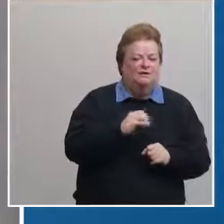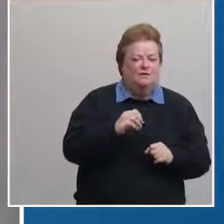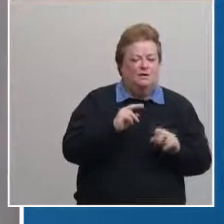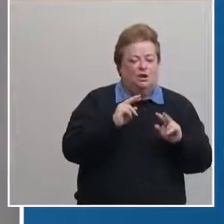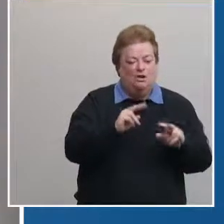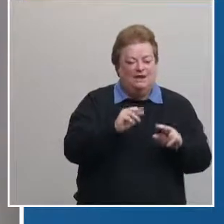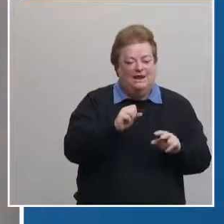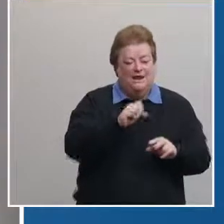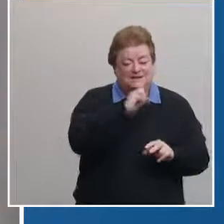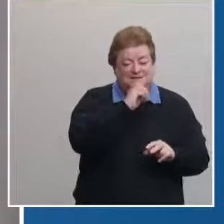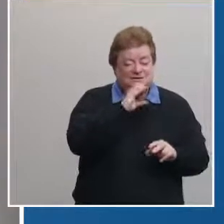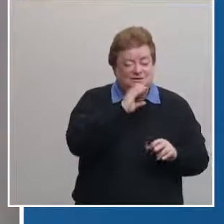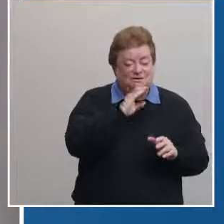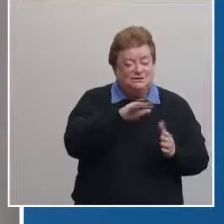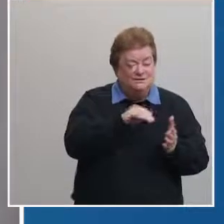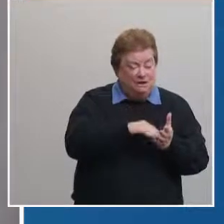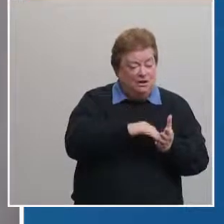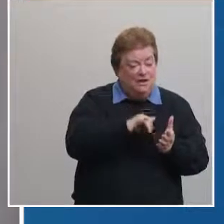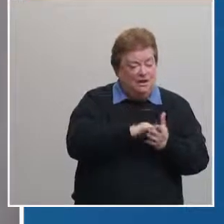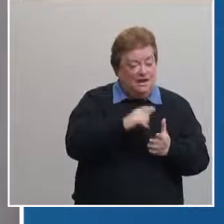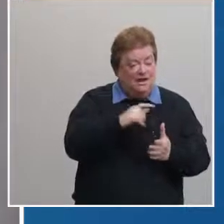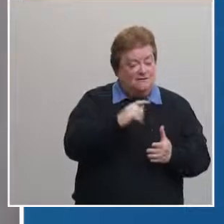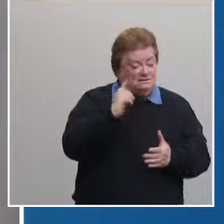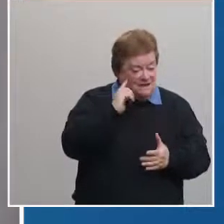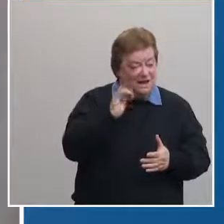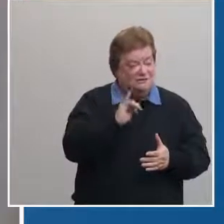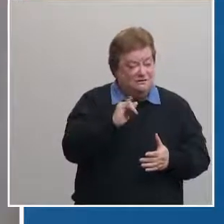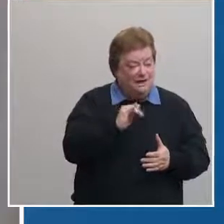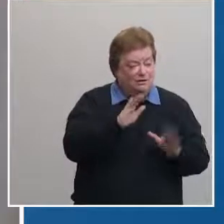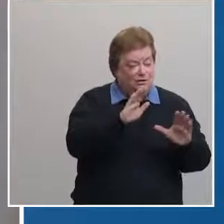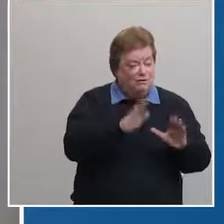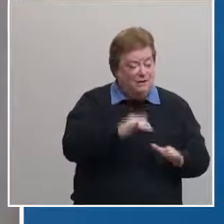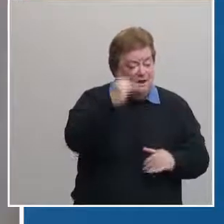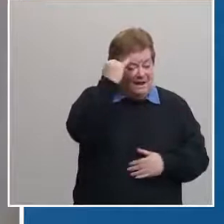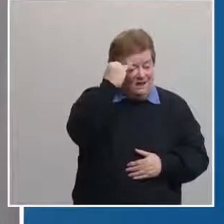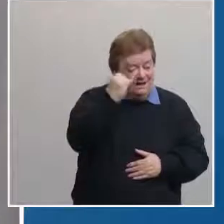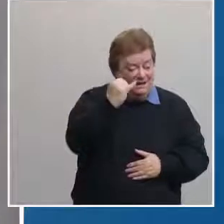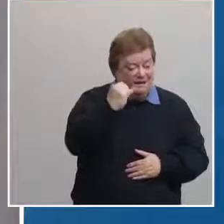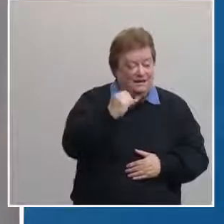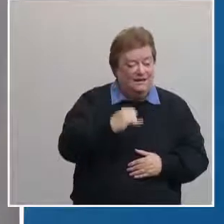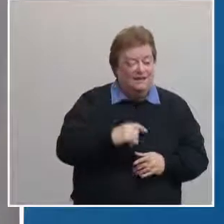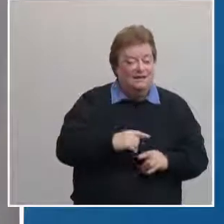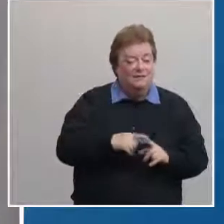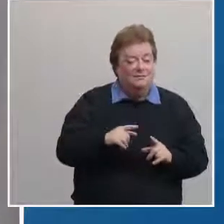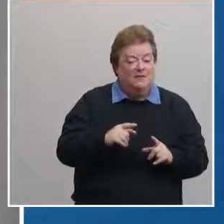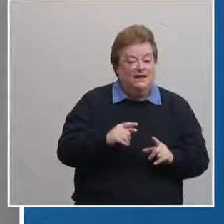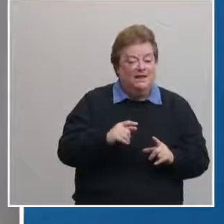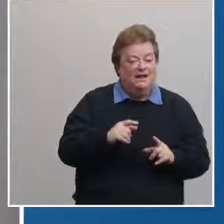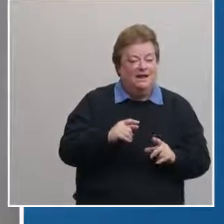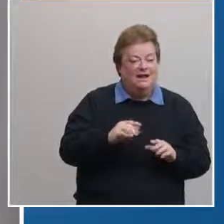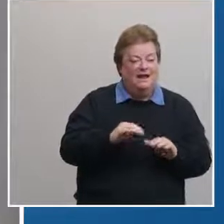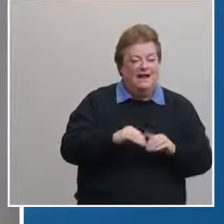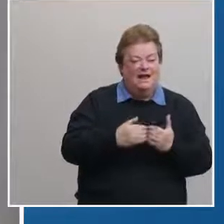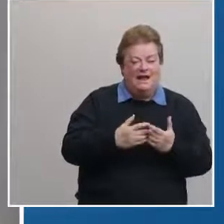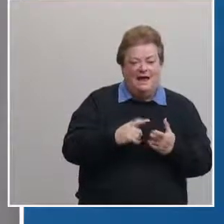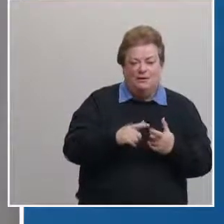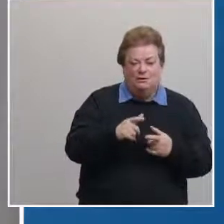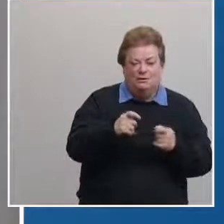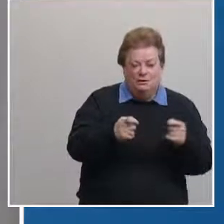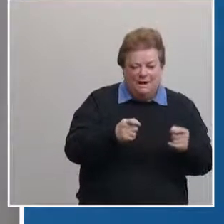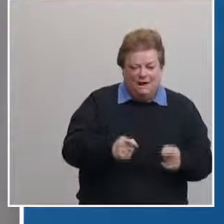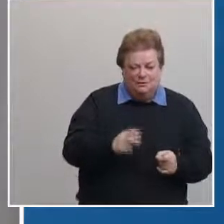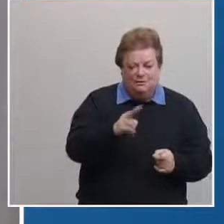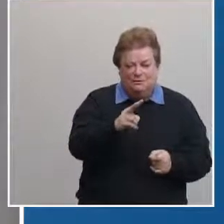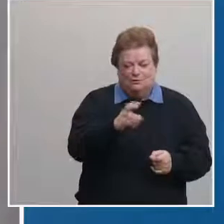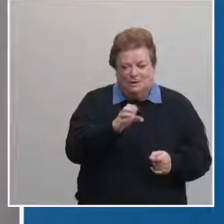at a senior center while that sounds like a really great option um in looking at them to handle safe for 2 000 individuals